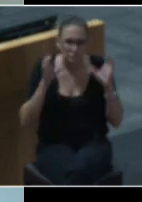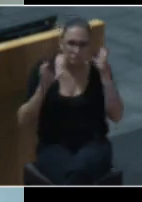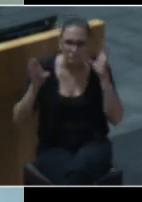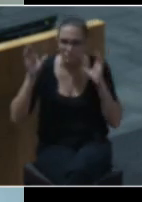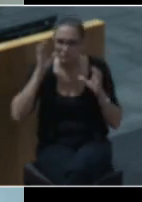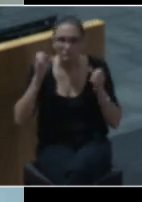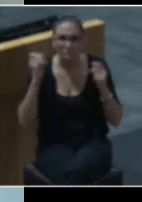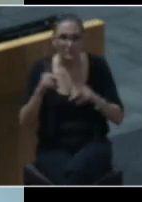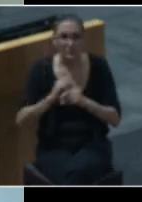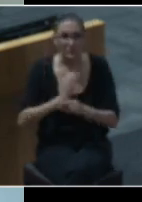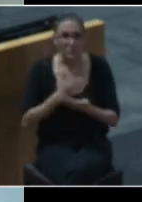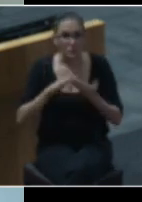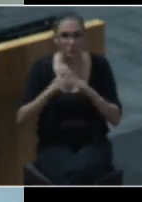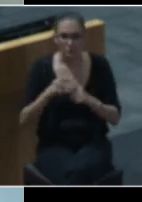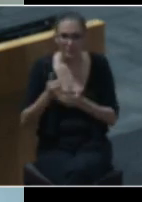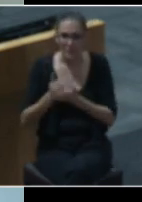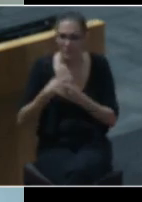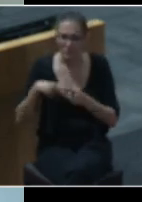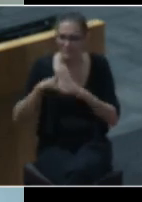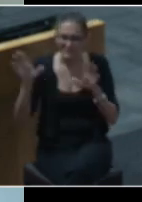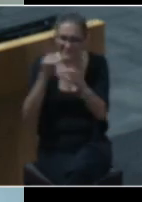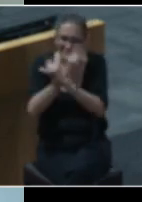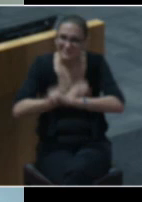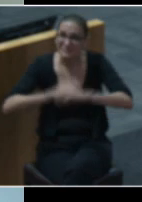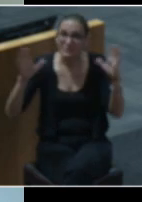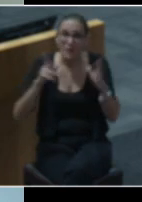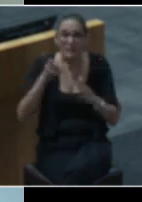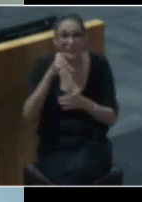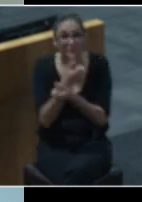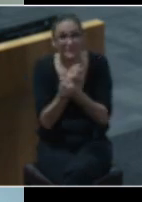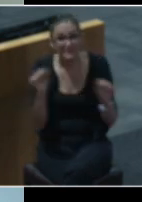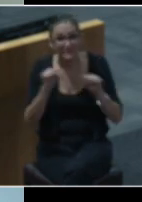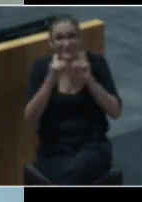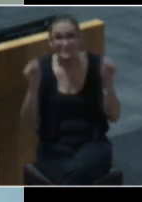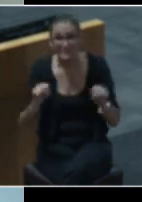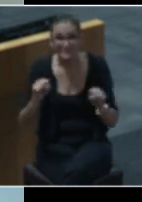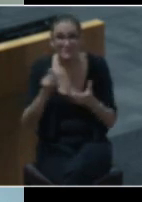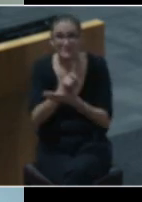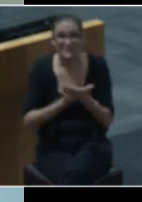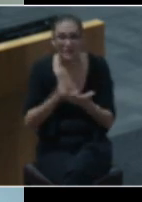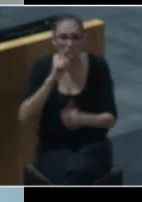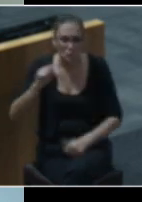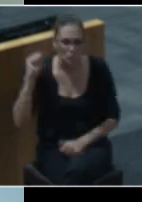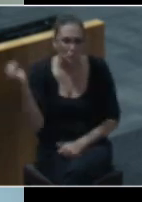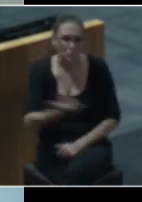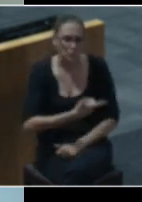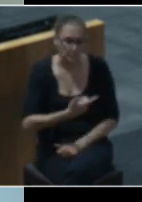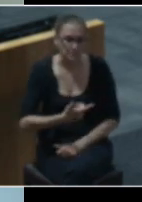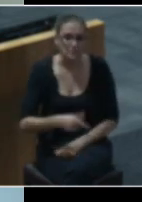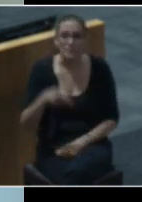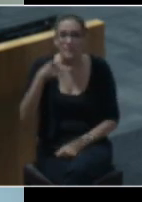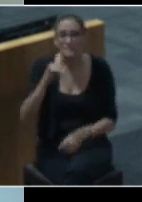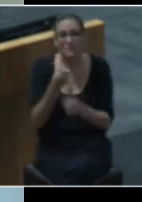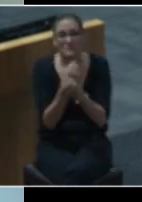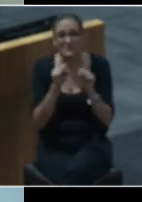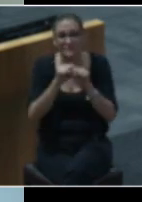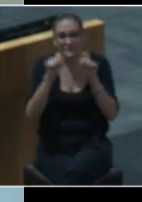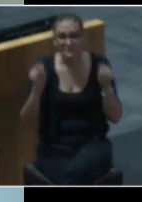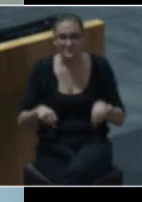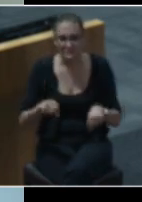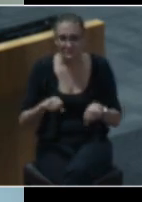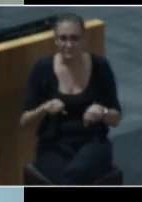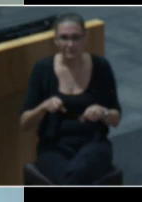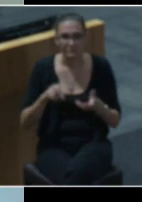community that ask us to re-envision a public safety system designed for all. A public safety system that dares to